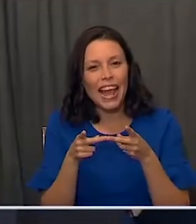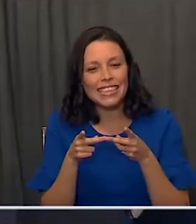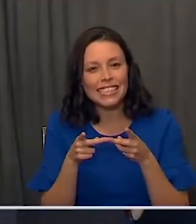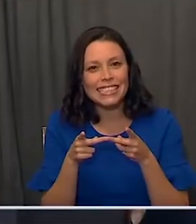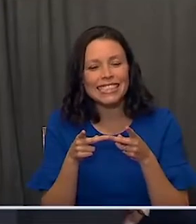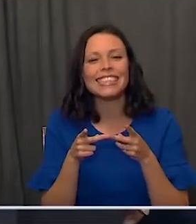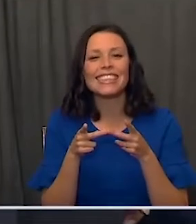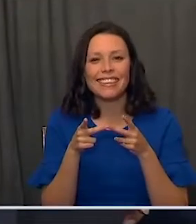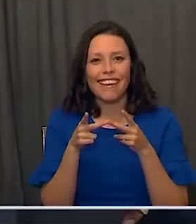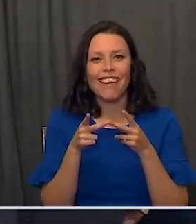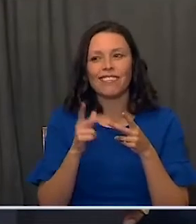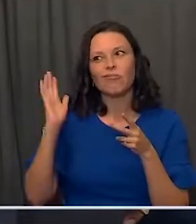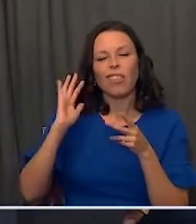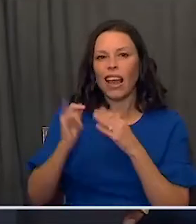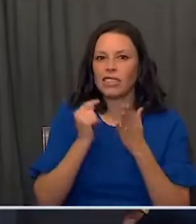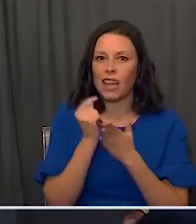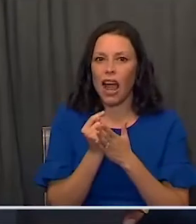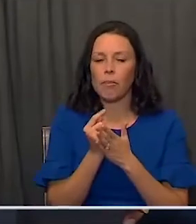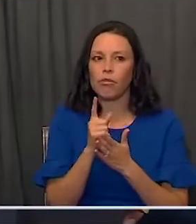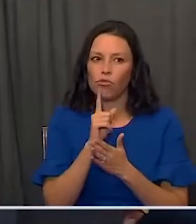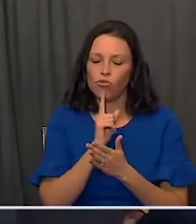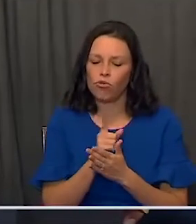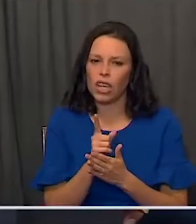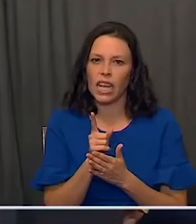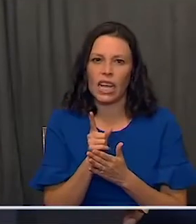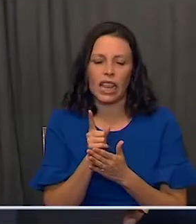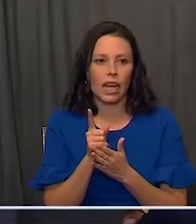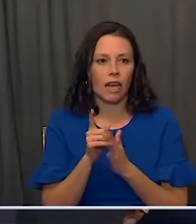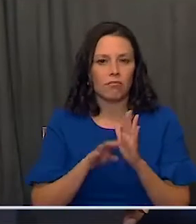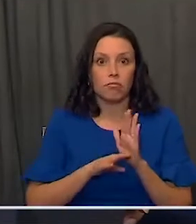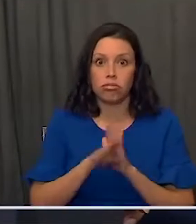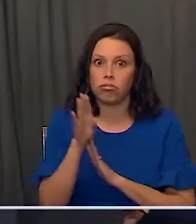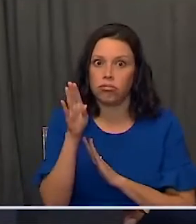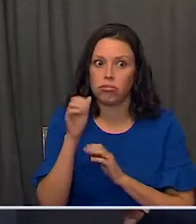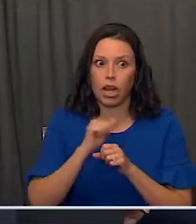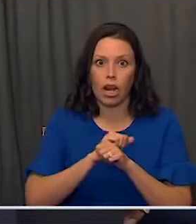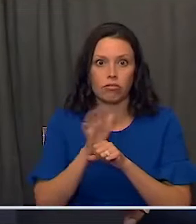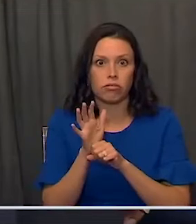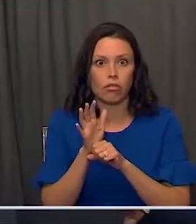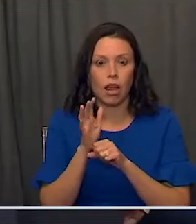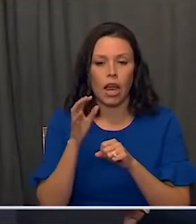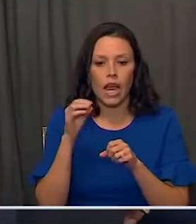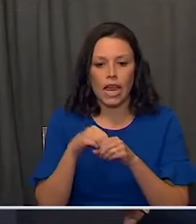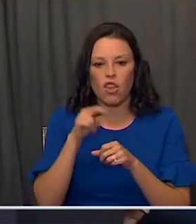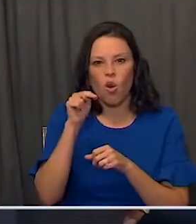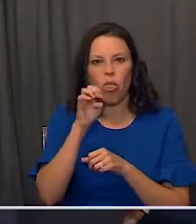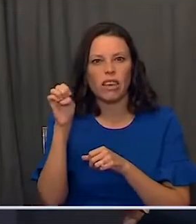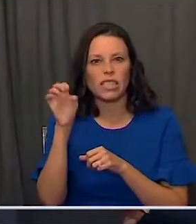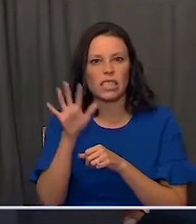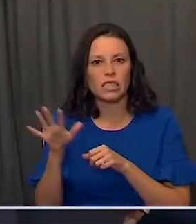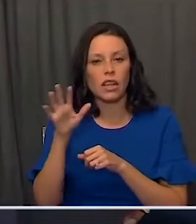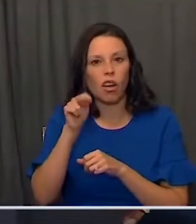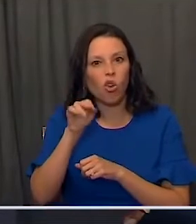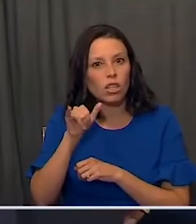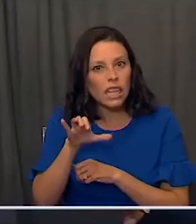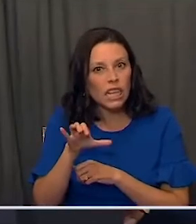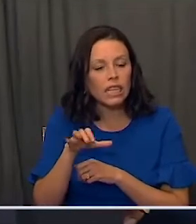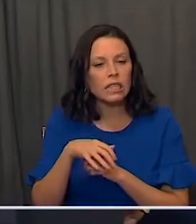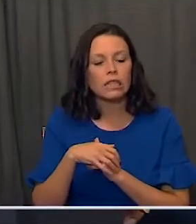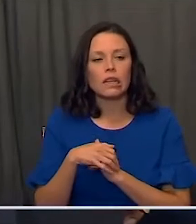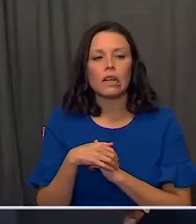at a time when there was really an extraordinary surge in cases in the northeastern part of the country in New York City.